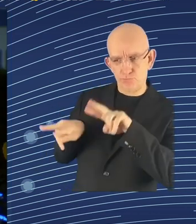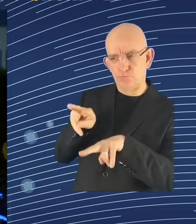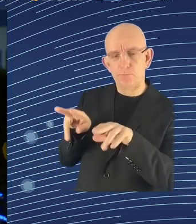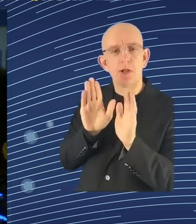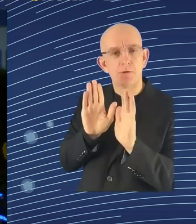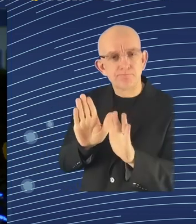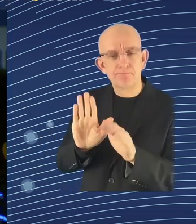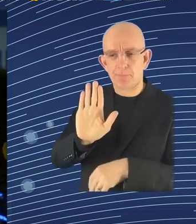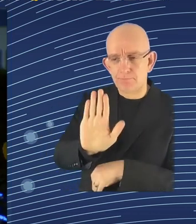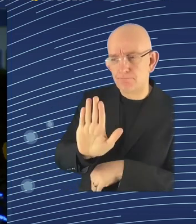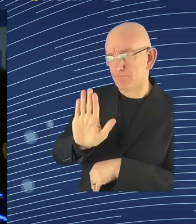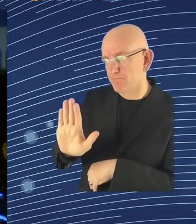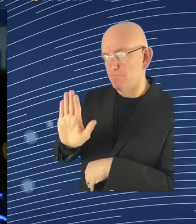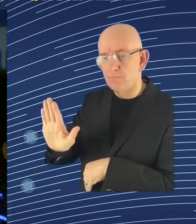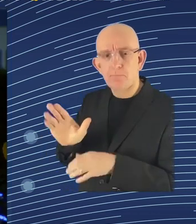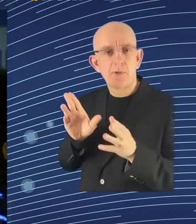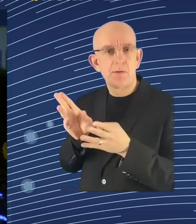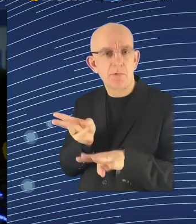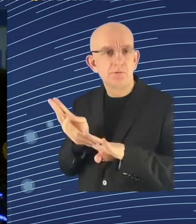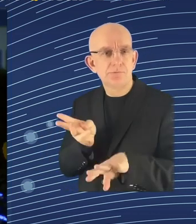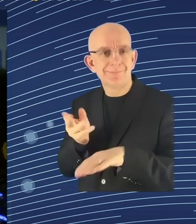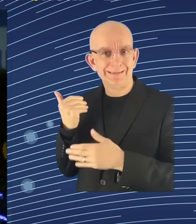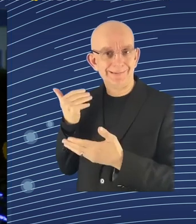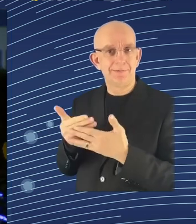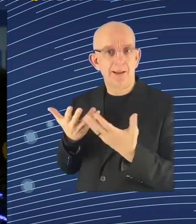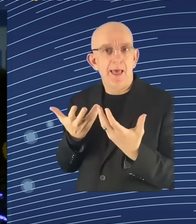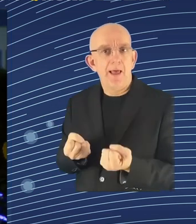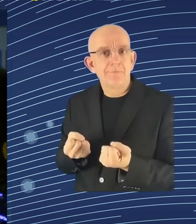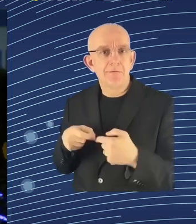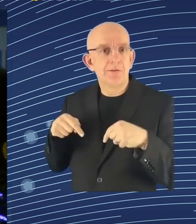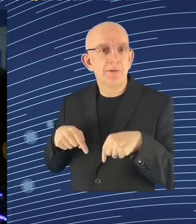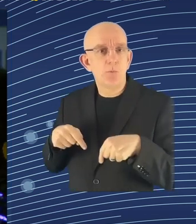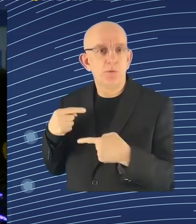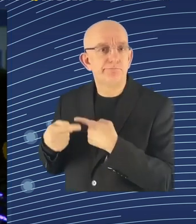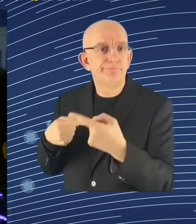and we buy Chinese cars. What can you do?